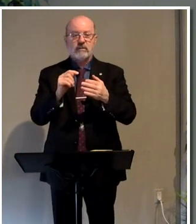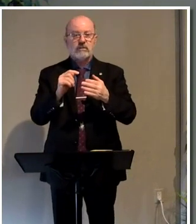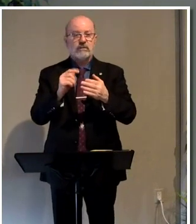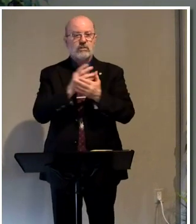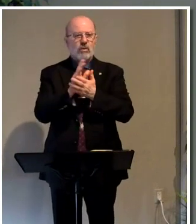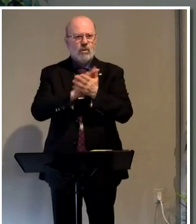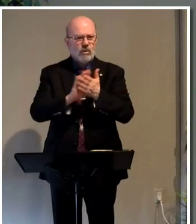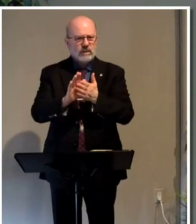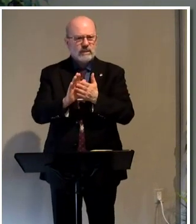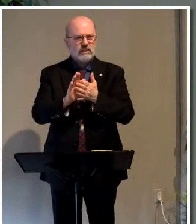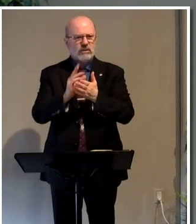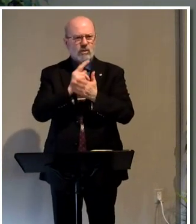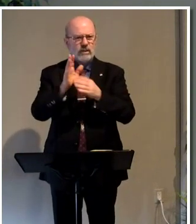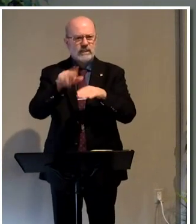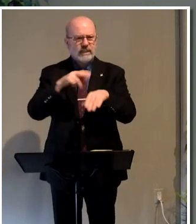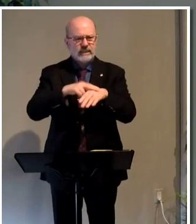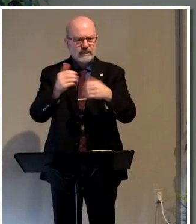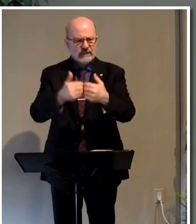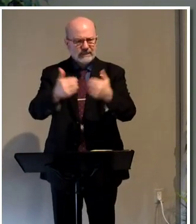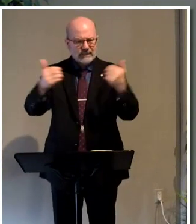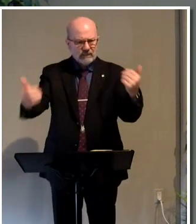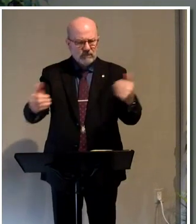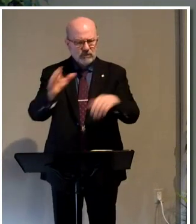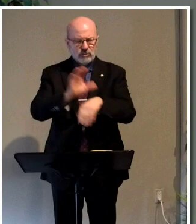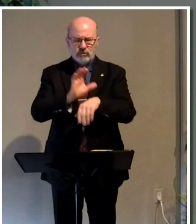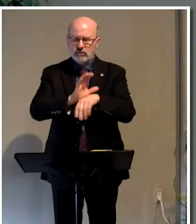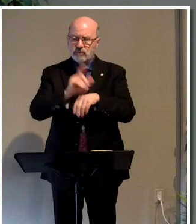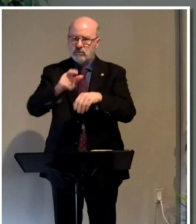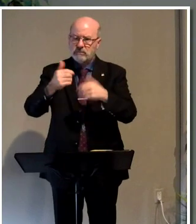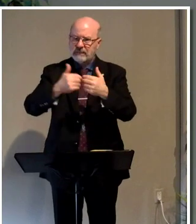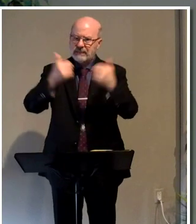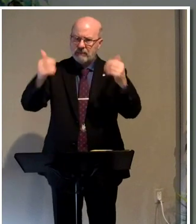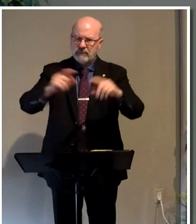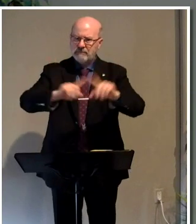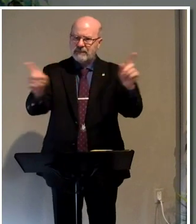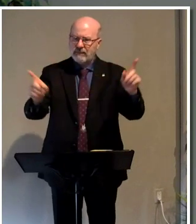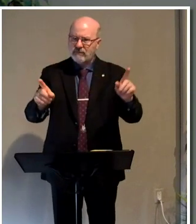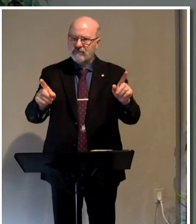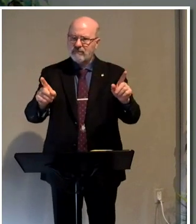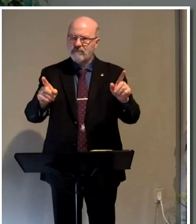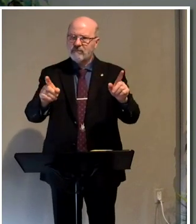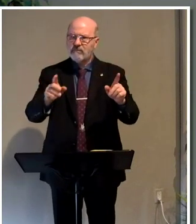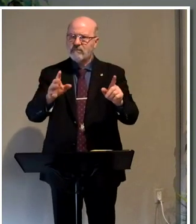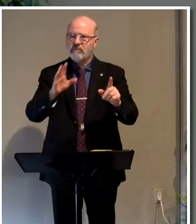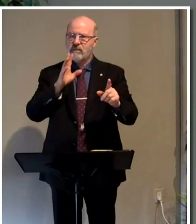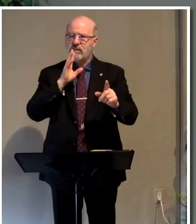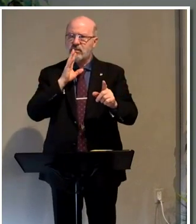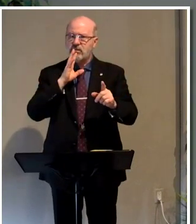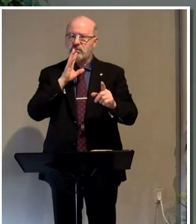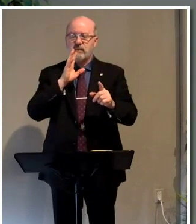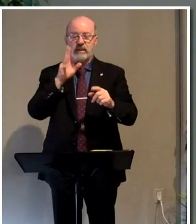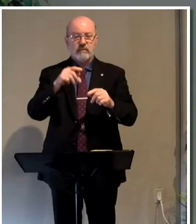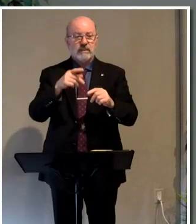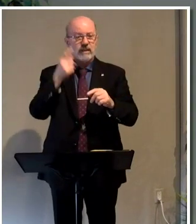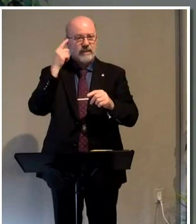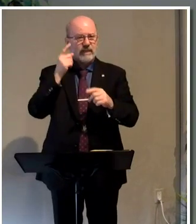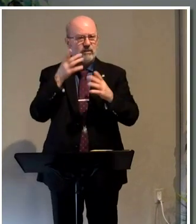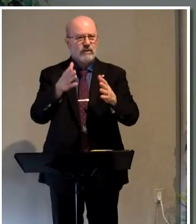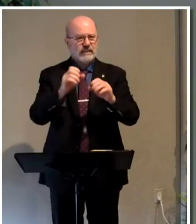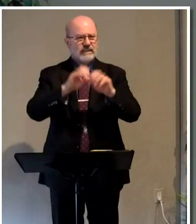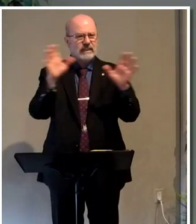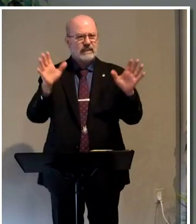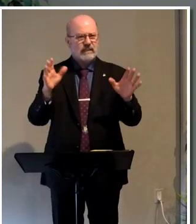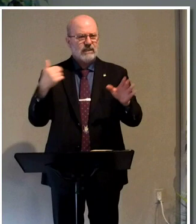Holy. We're a holy nation. means set apart. The church is supposed to be different. We're supposed to speak, act, and think in such a way that is clear